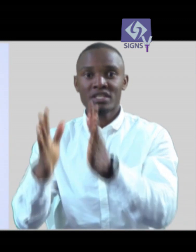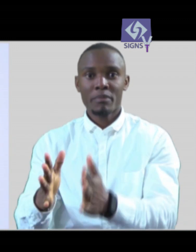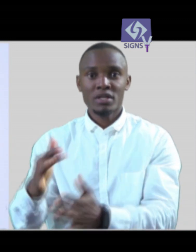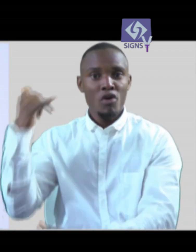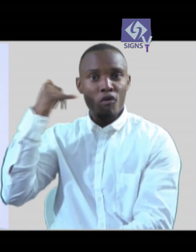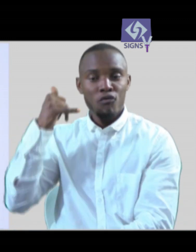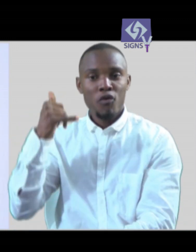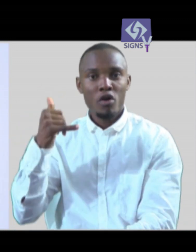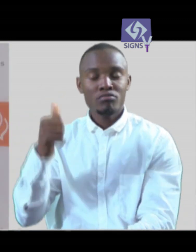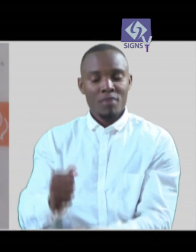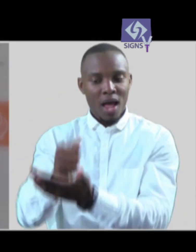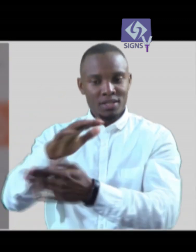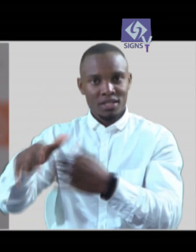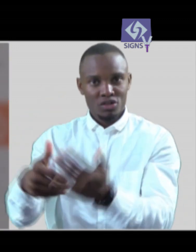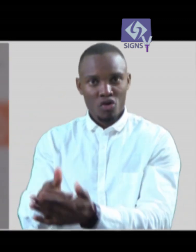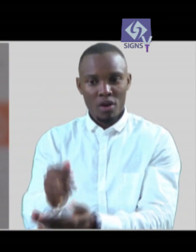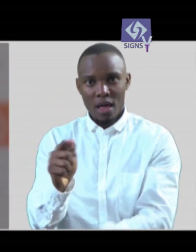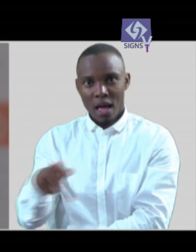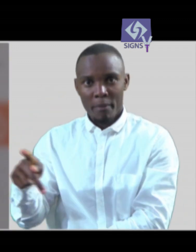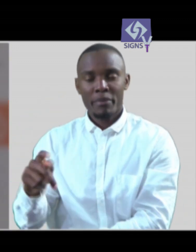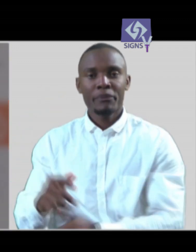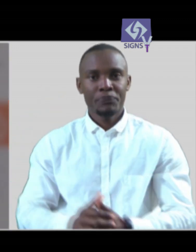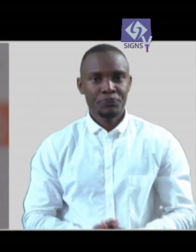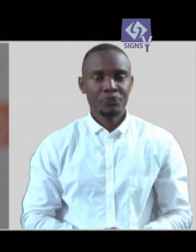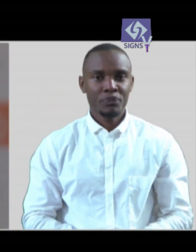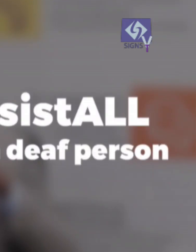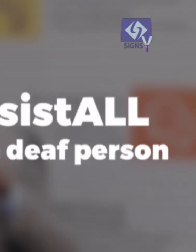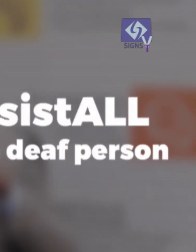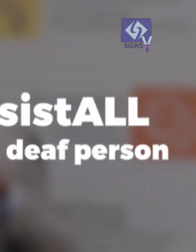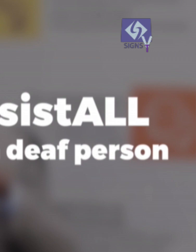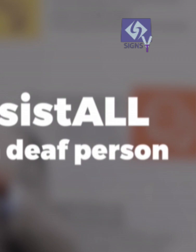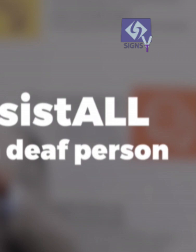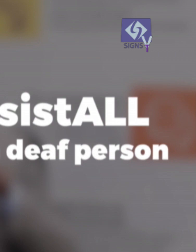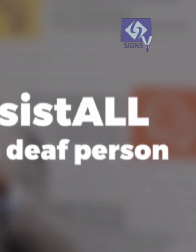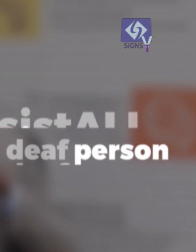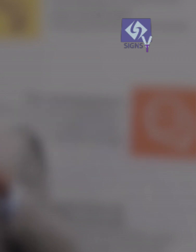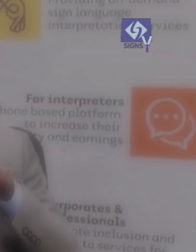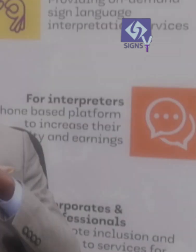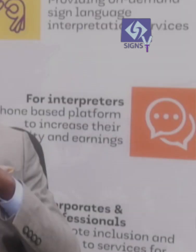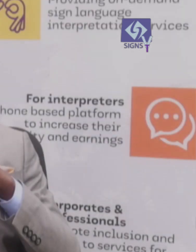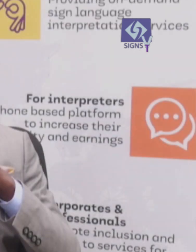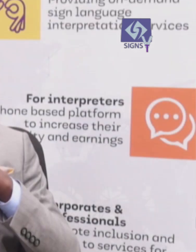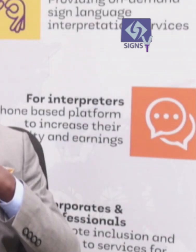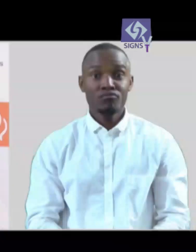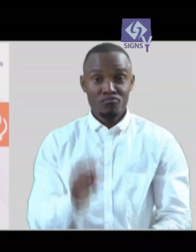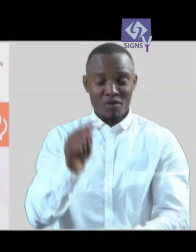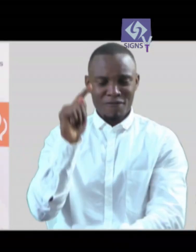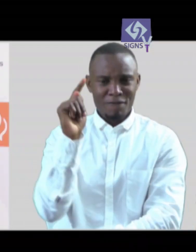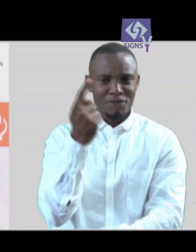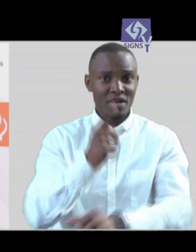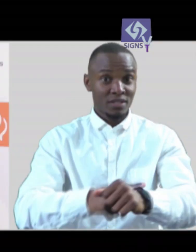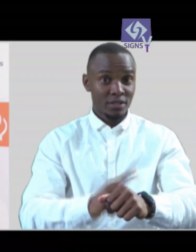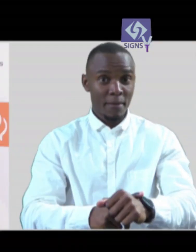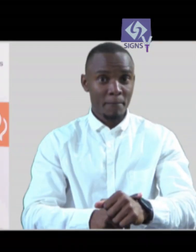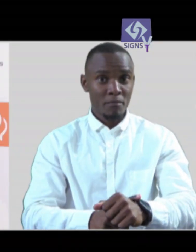inaugural cabinet meeting outside nairobi at the kakamega state law says an agreement has been made to set a fair